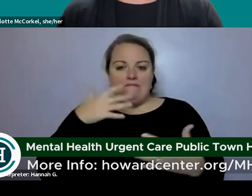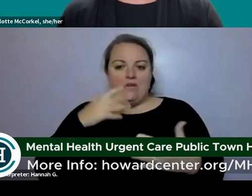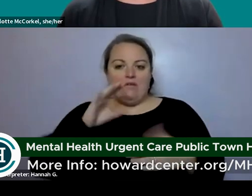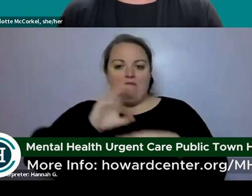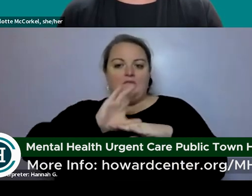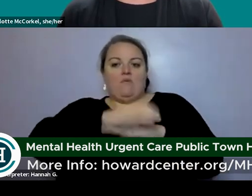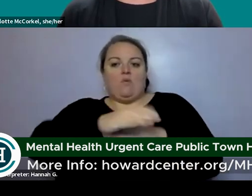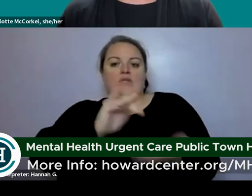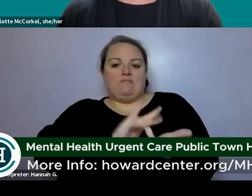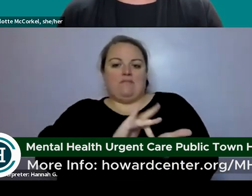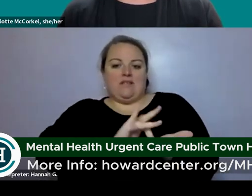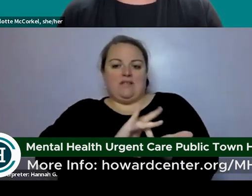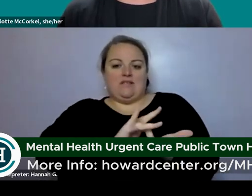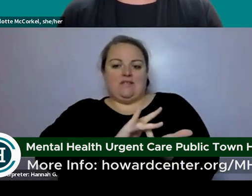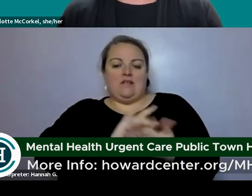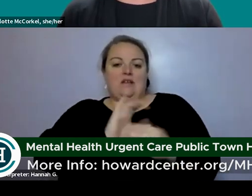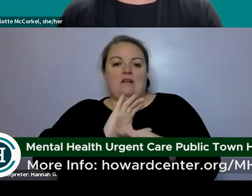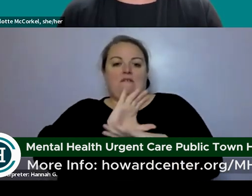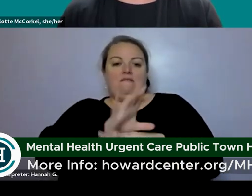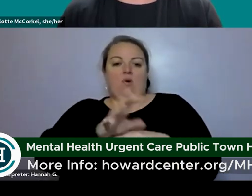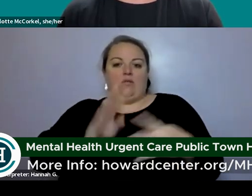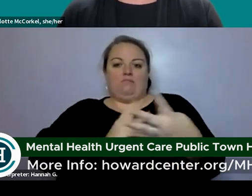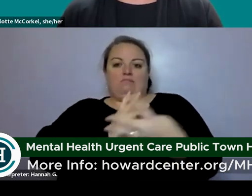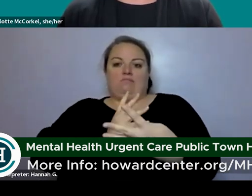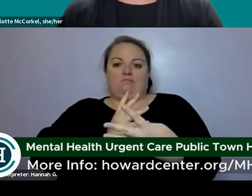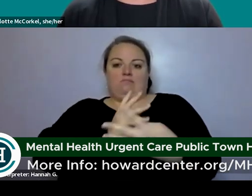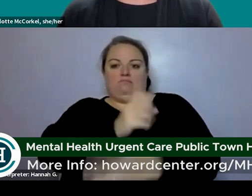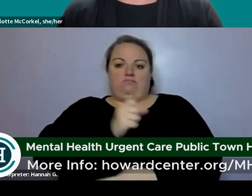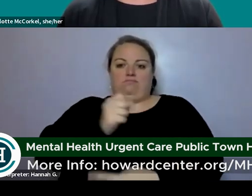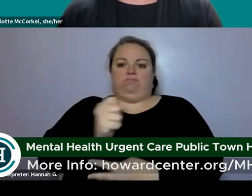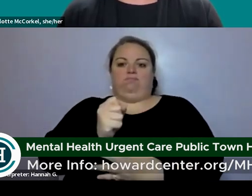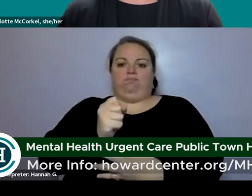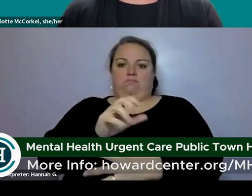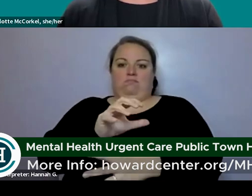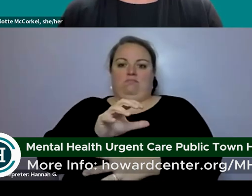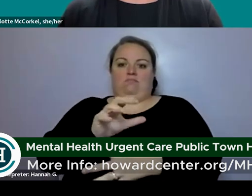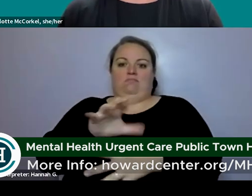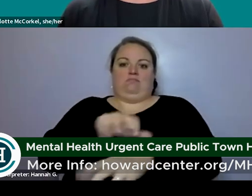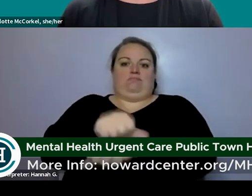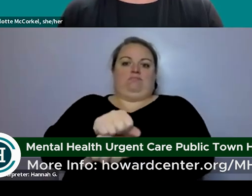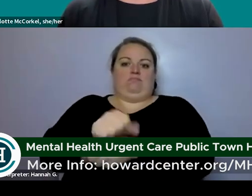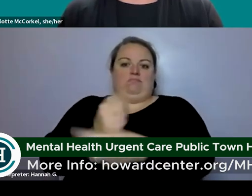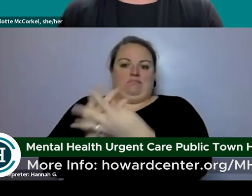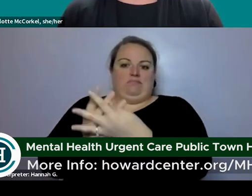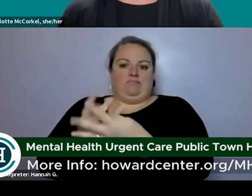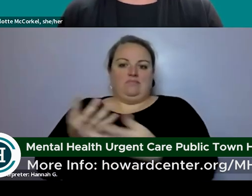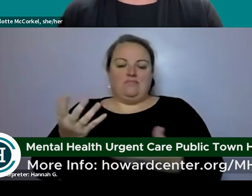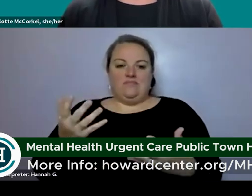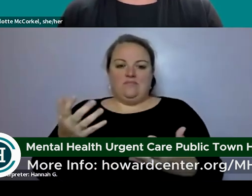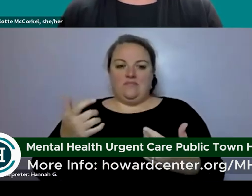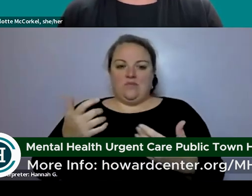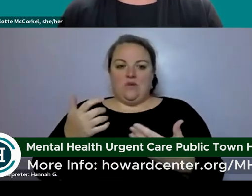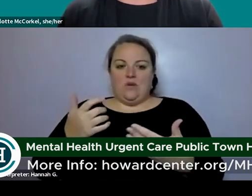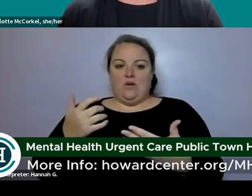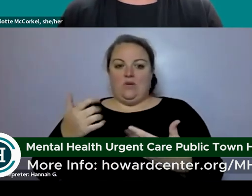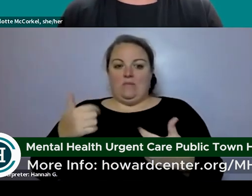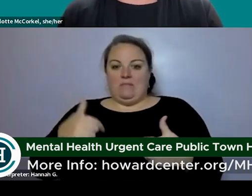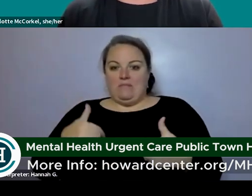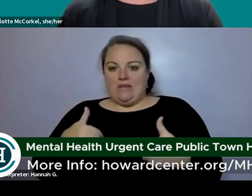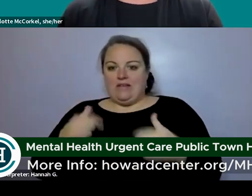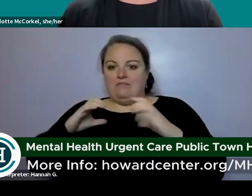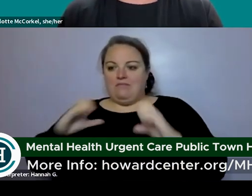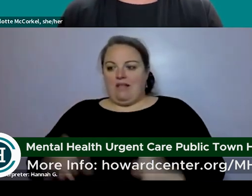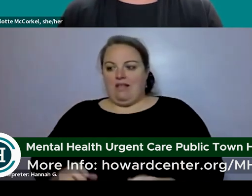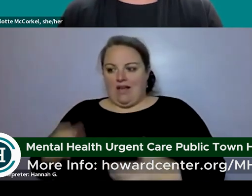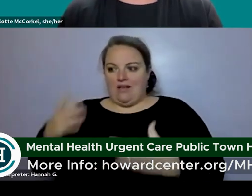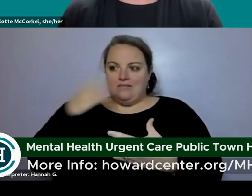medication or forced incarcerative lockup um please reassure me that i and my clients in crisis can come